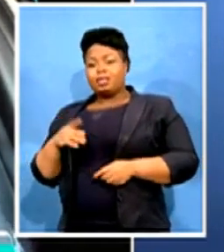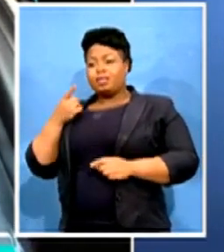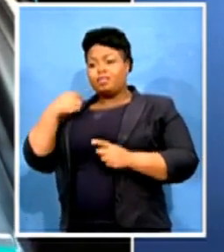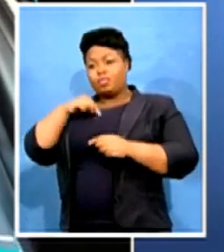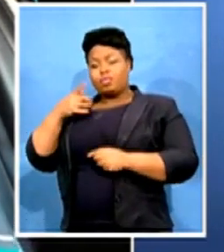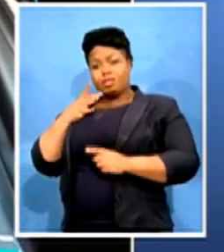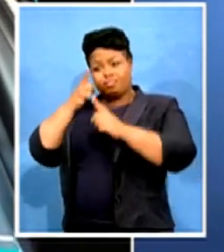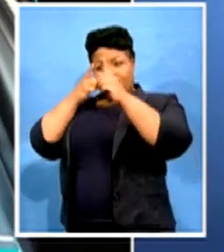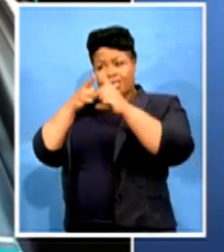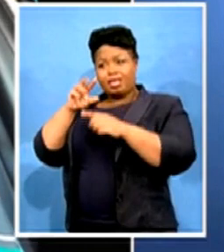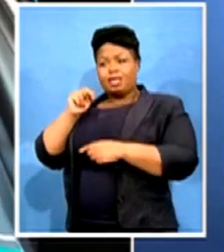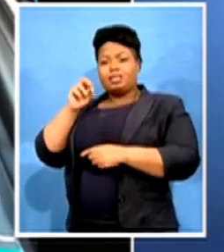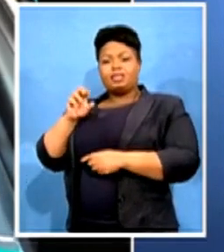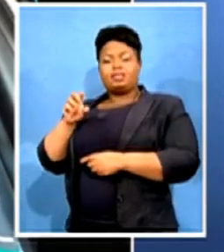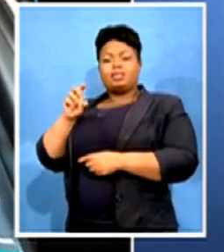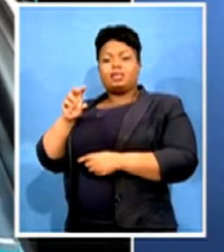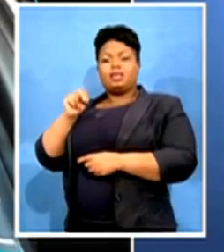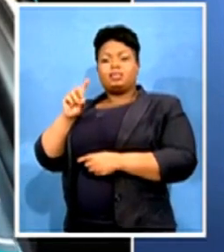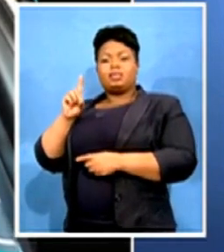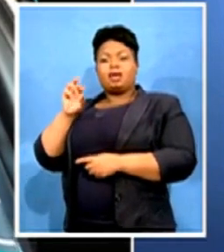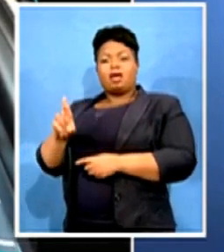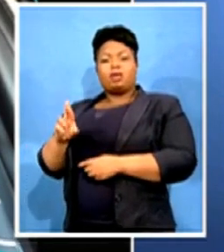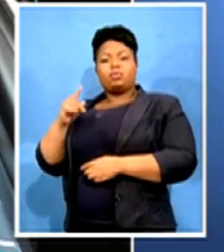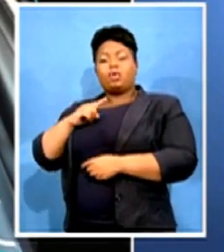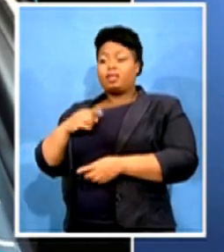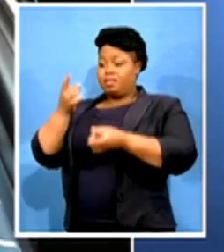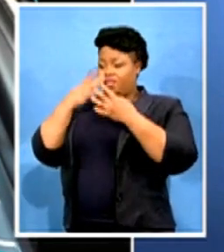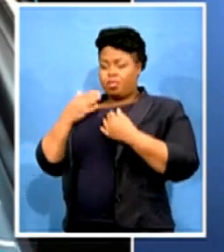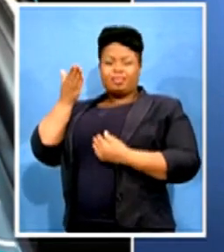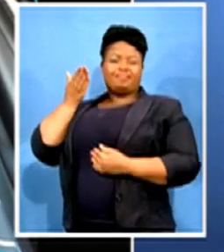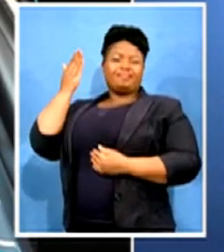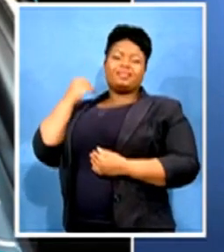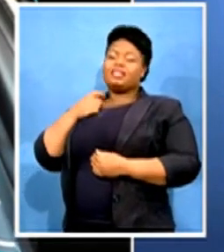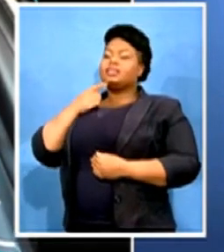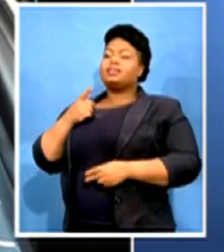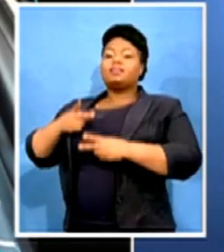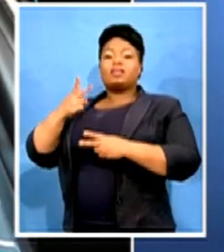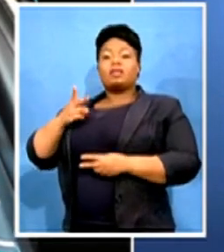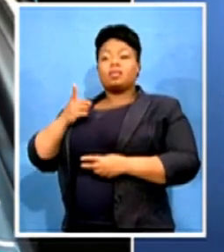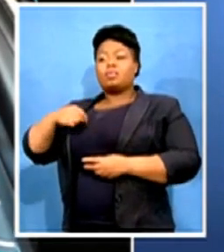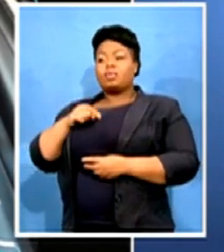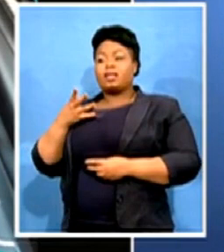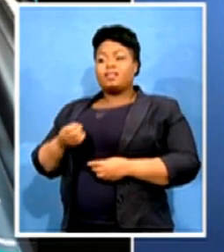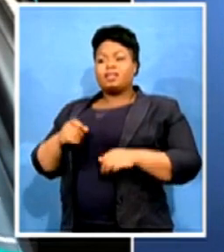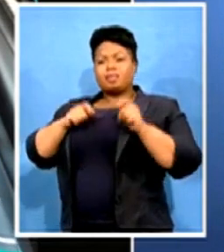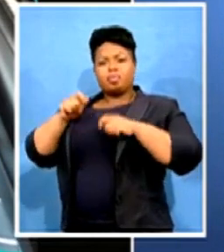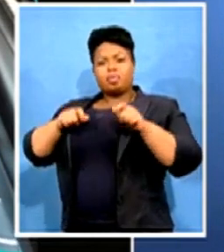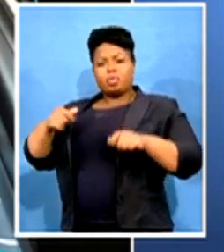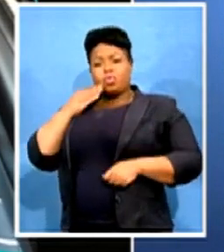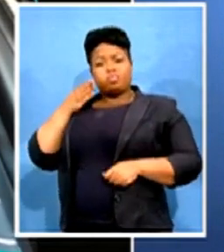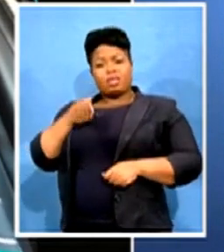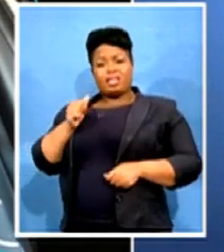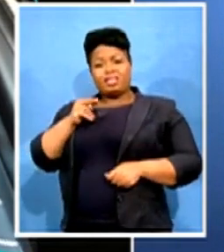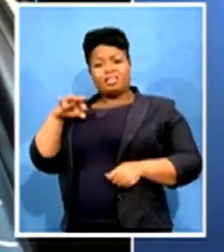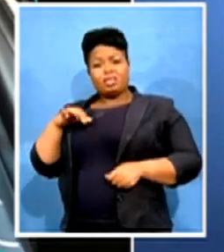were warned long time ago that we will finally have people who will be in the shape of the ANC whilst they kill the ANC from within. And that's the